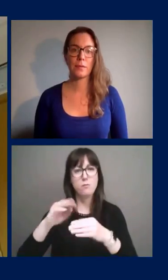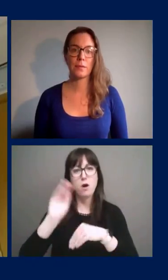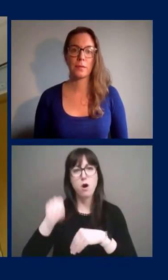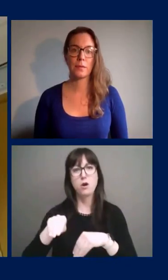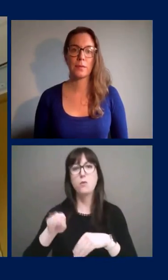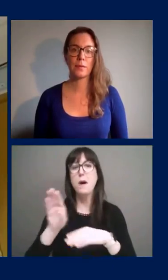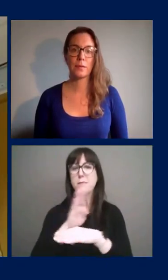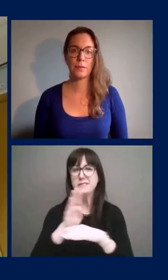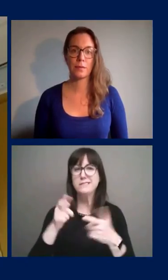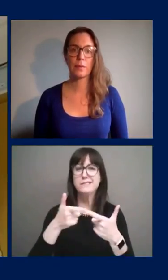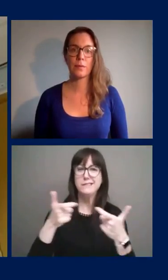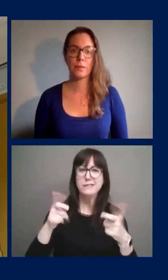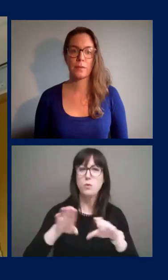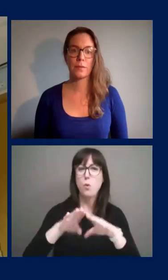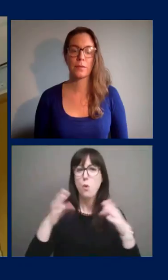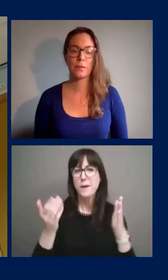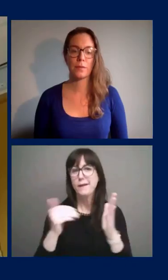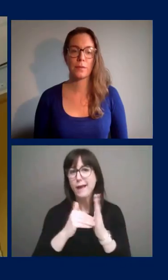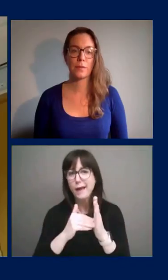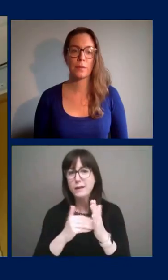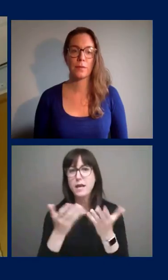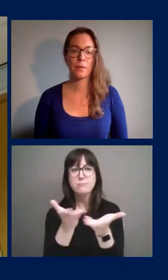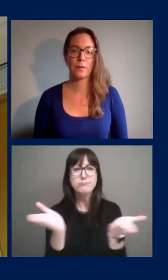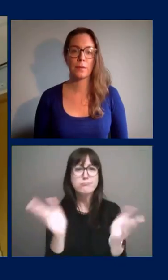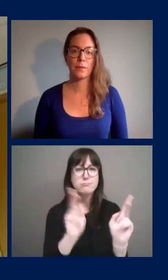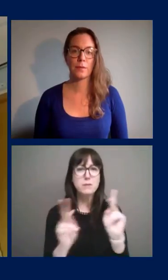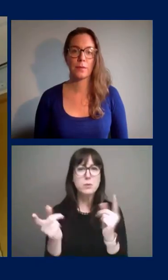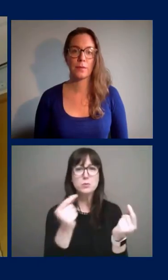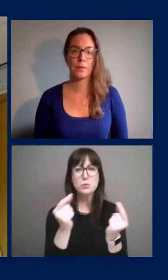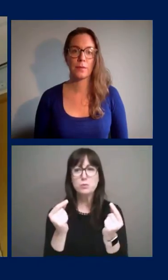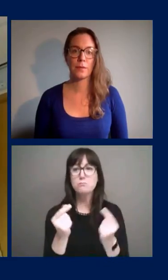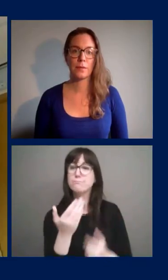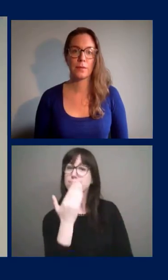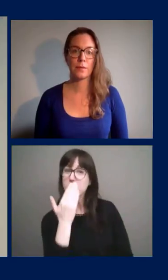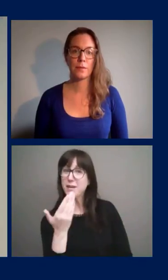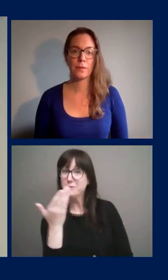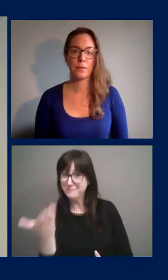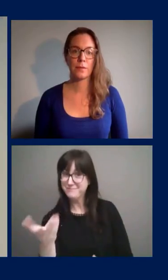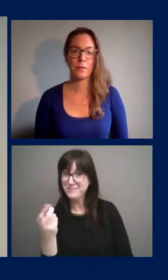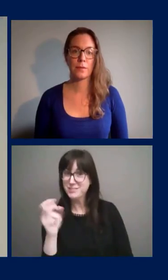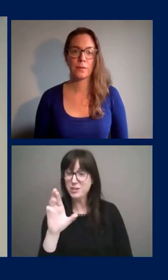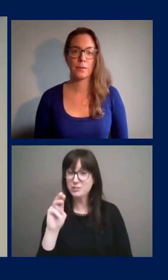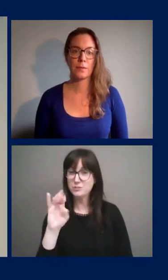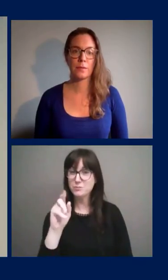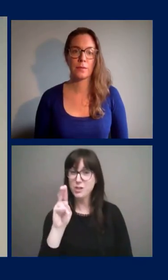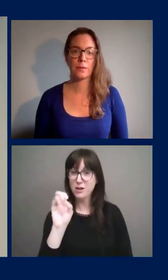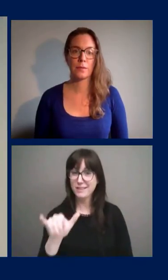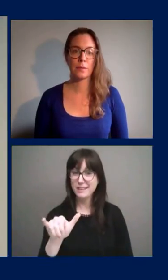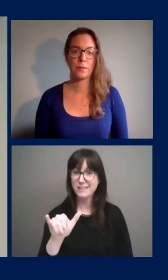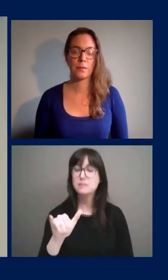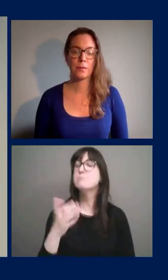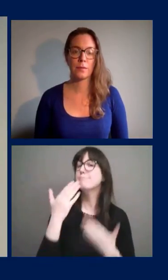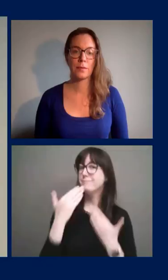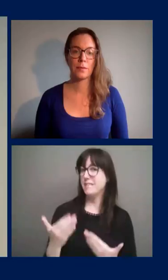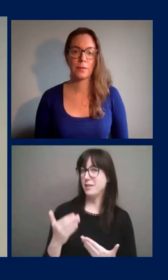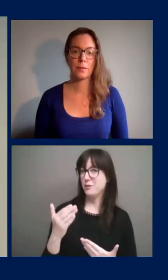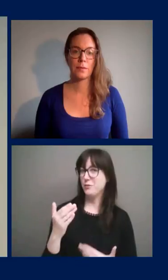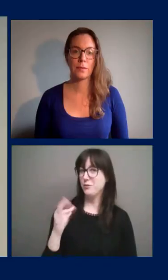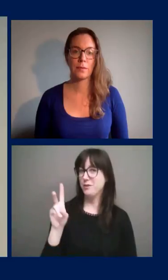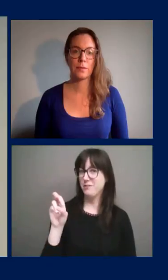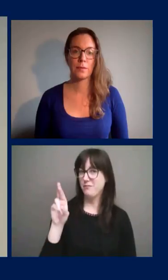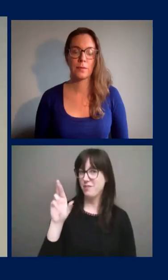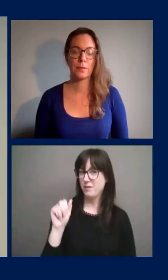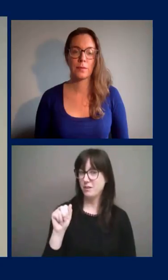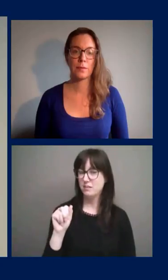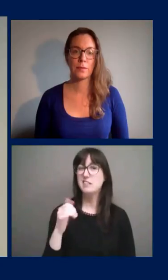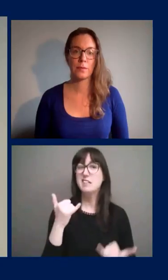public can do. Thank you, Dr. Etches. Please go ahead, Dr. Malachny. Great. Thank you, Vera. As more businesses and